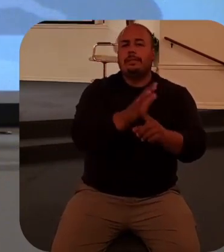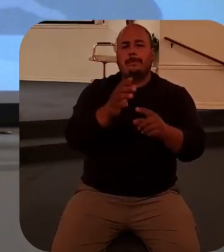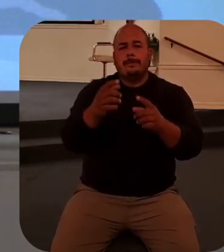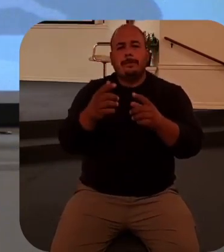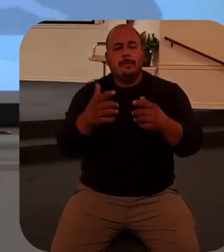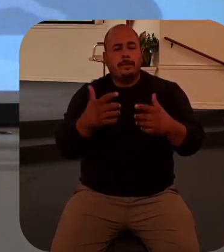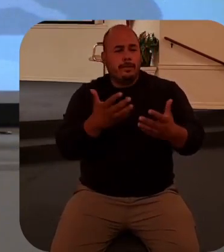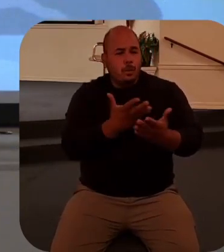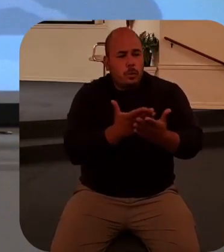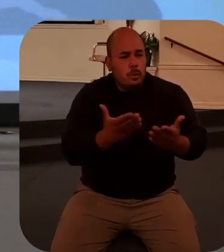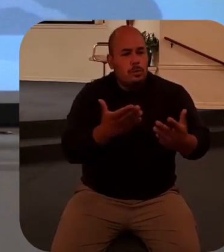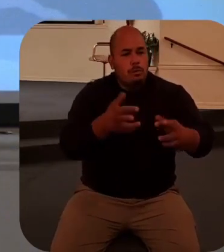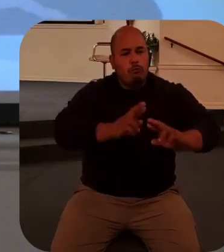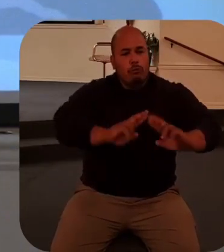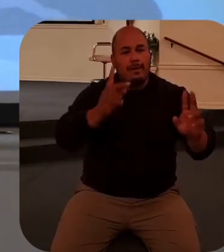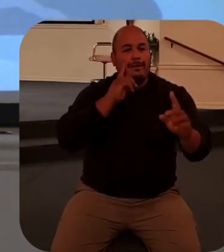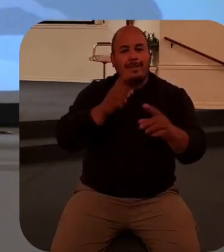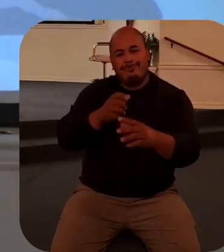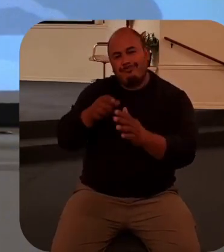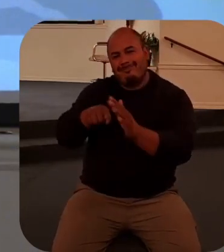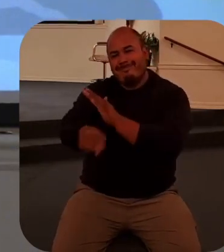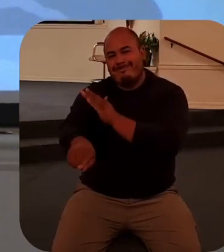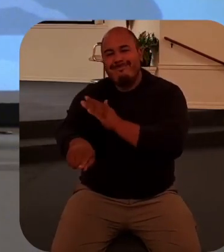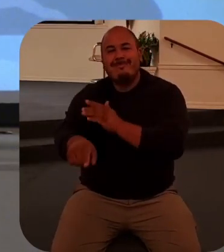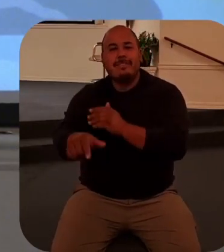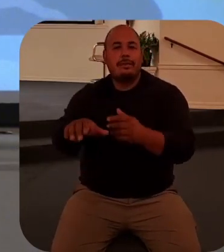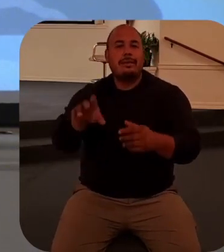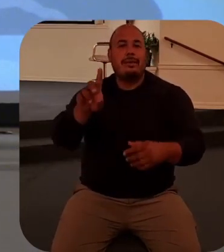death its final death blow